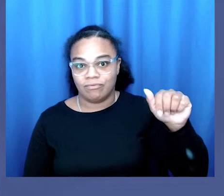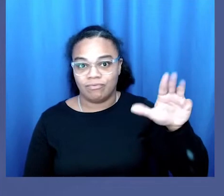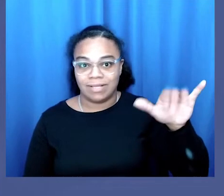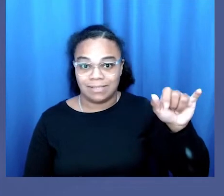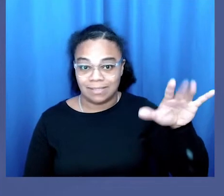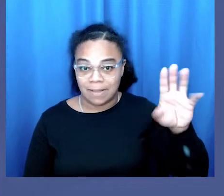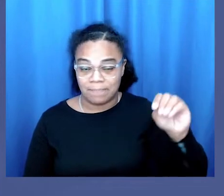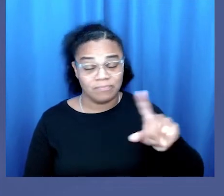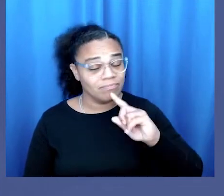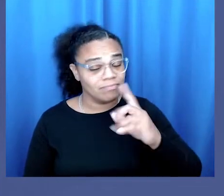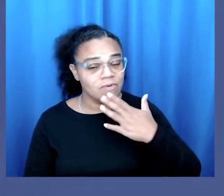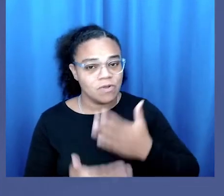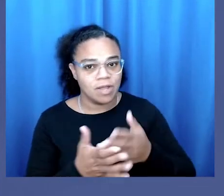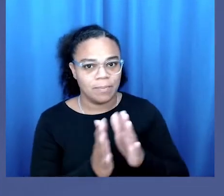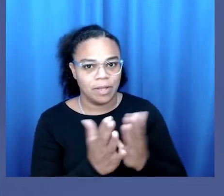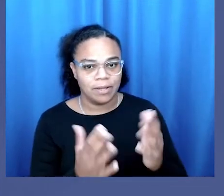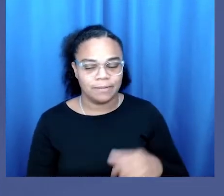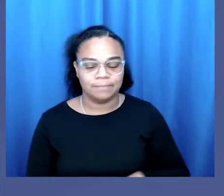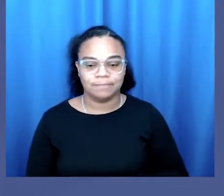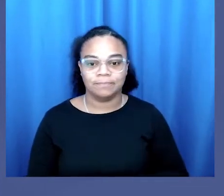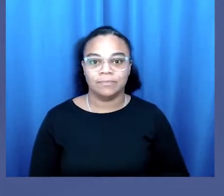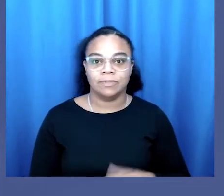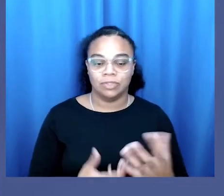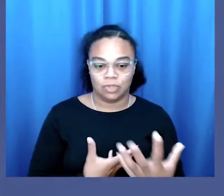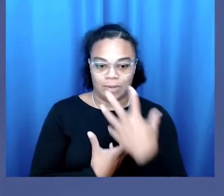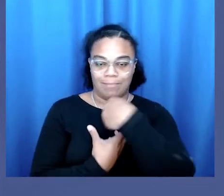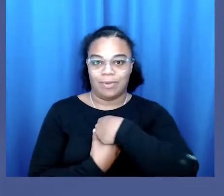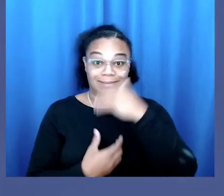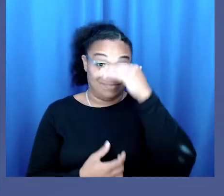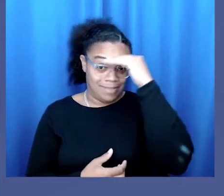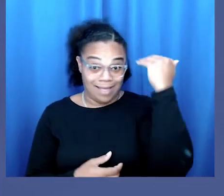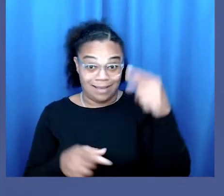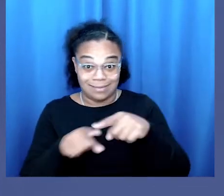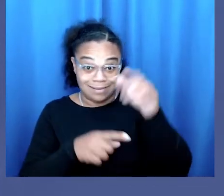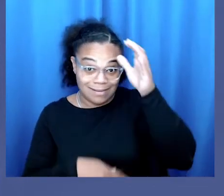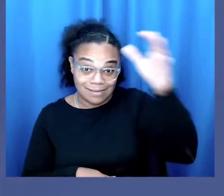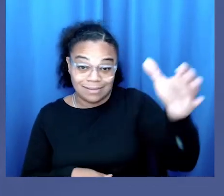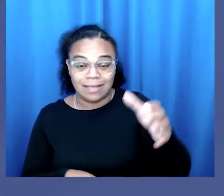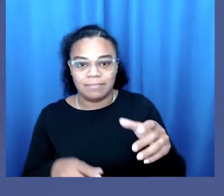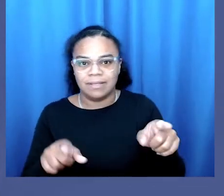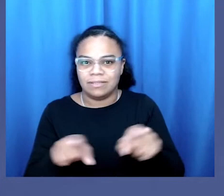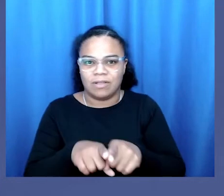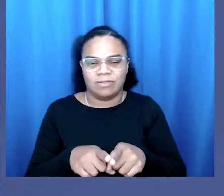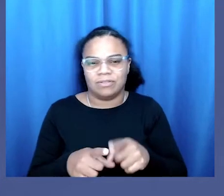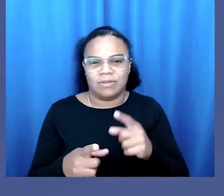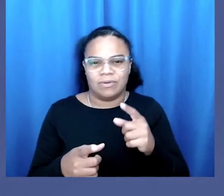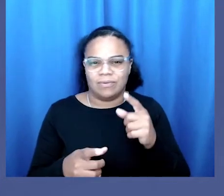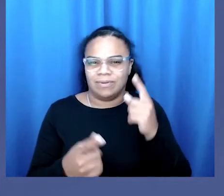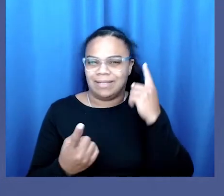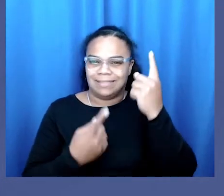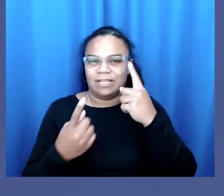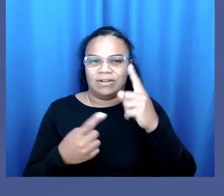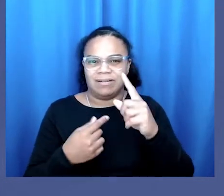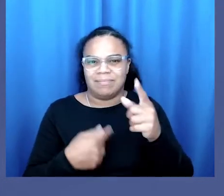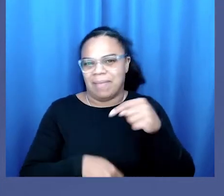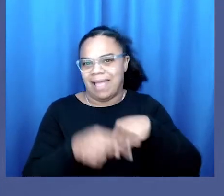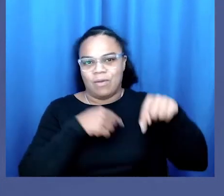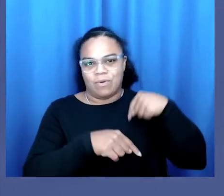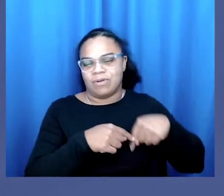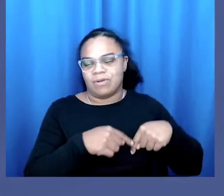It's a pretty good book. To embrace black as a concept is often characterized as backward and